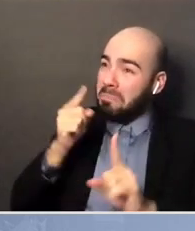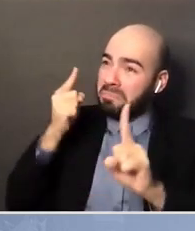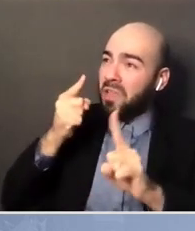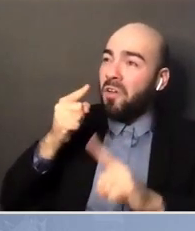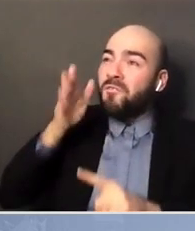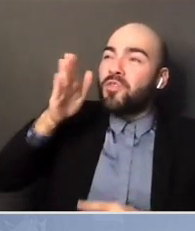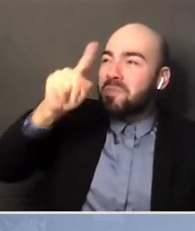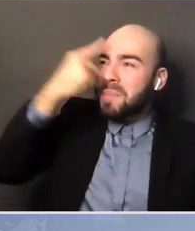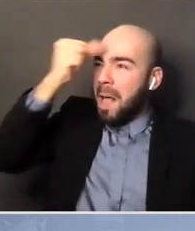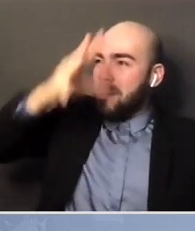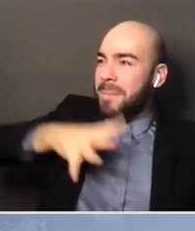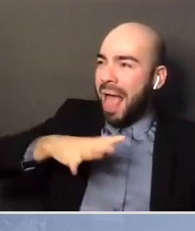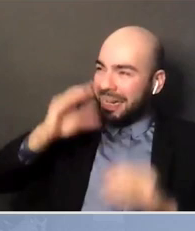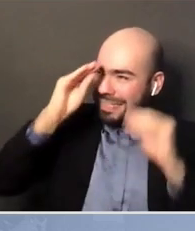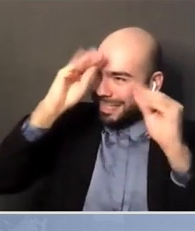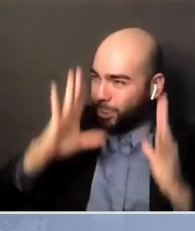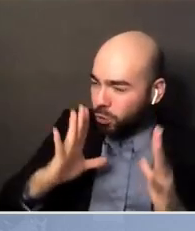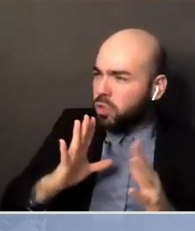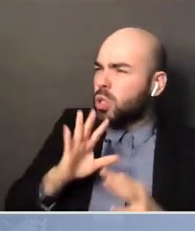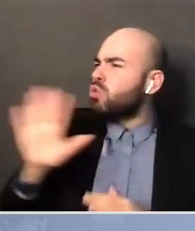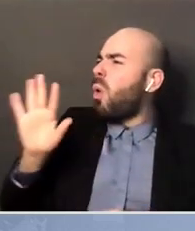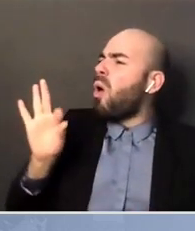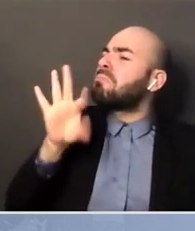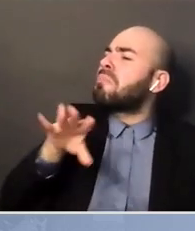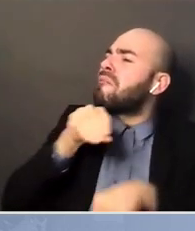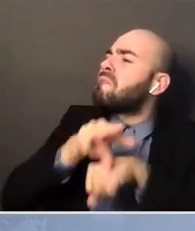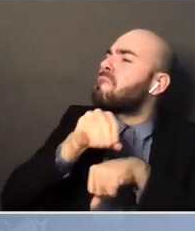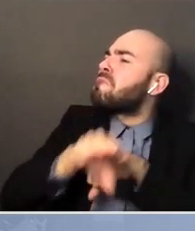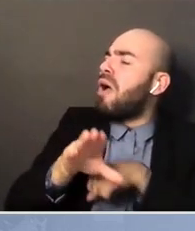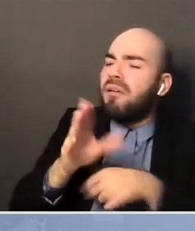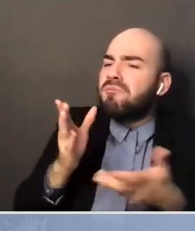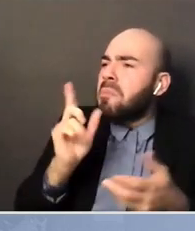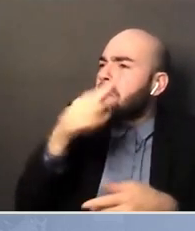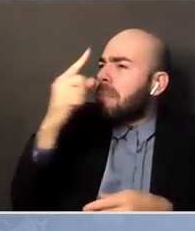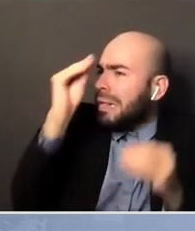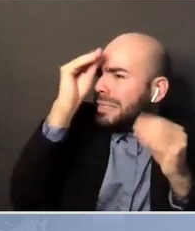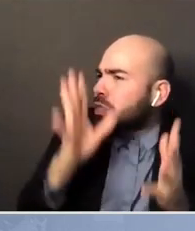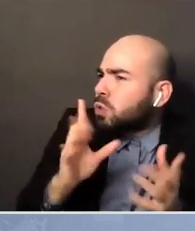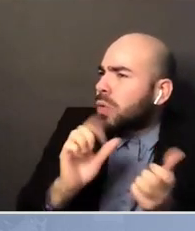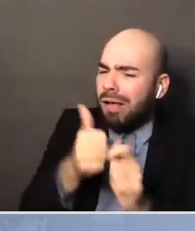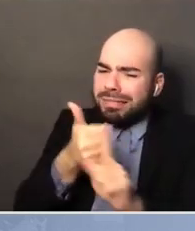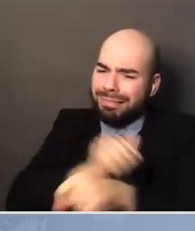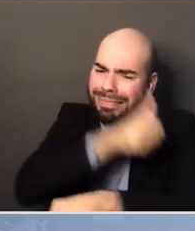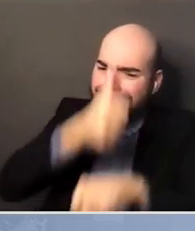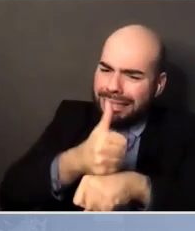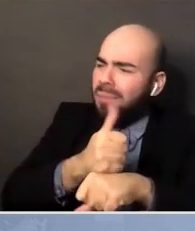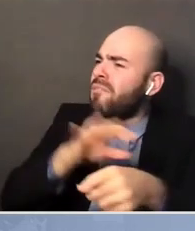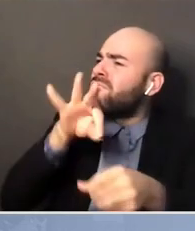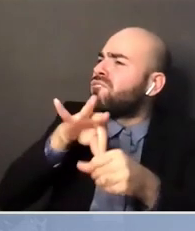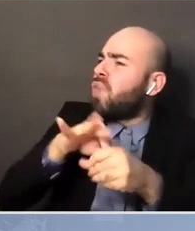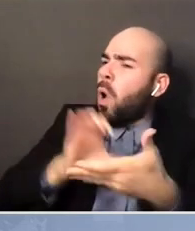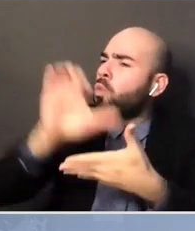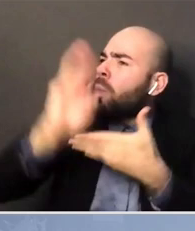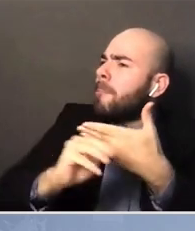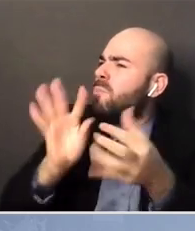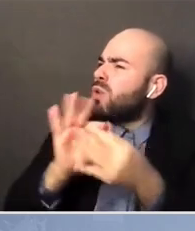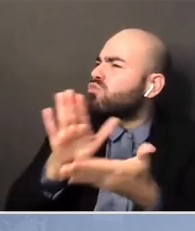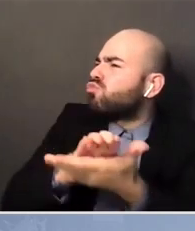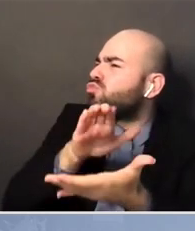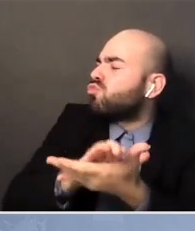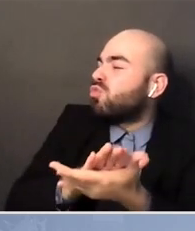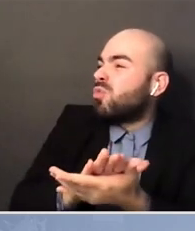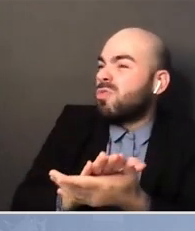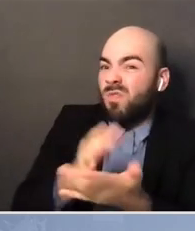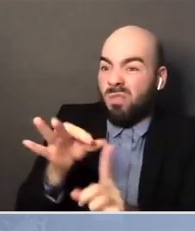would you tell an educator to have a curriculum around voting and importance of voting specifically during this election with only